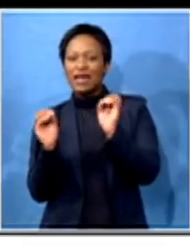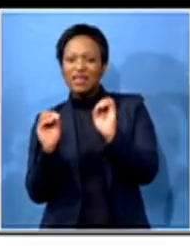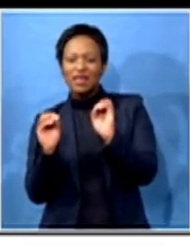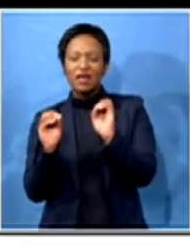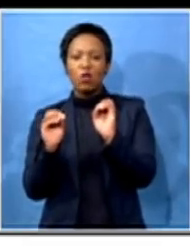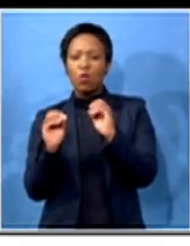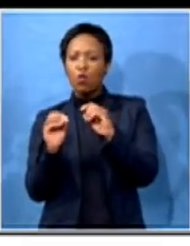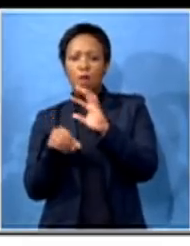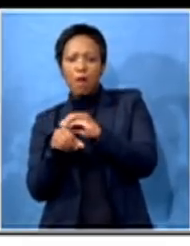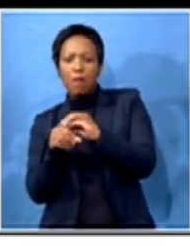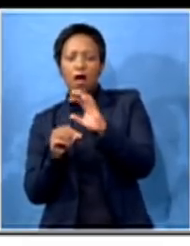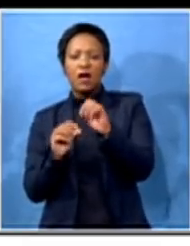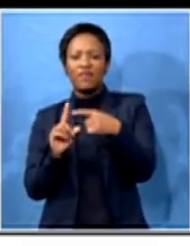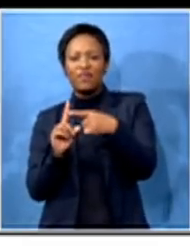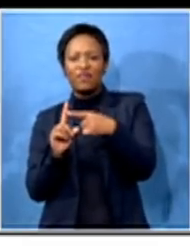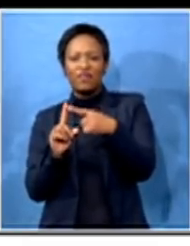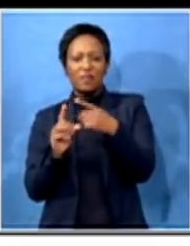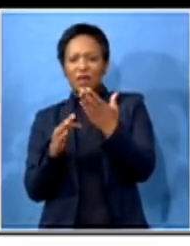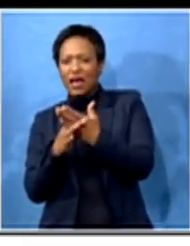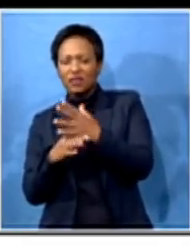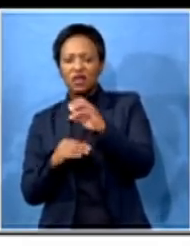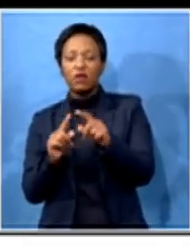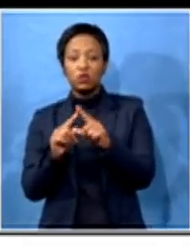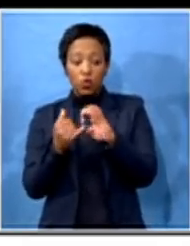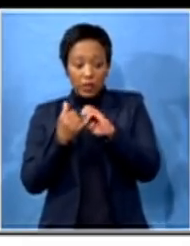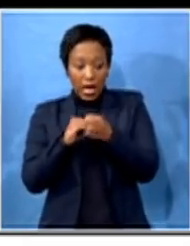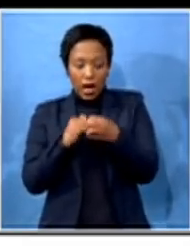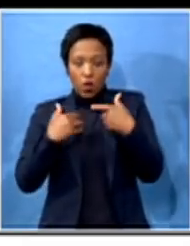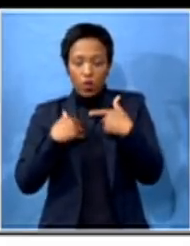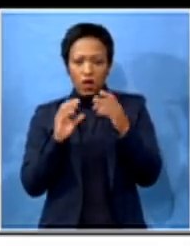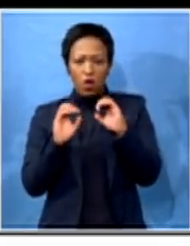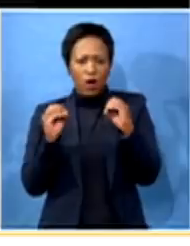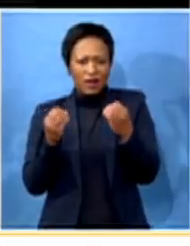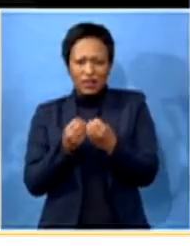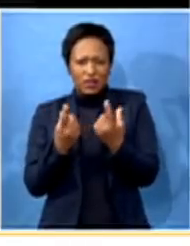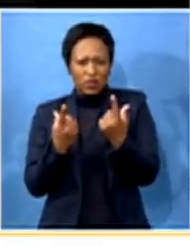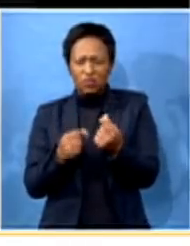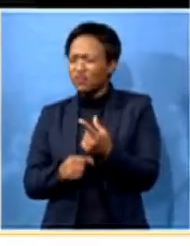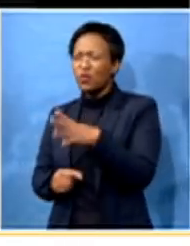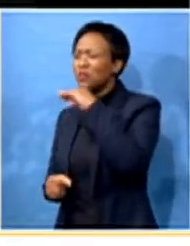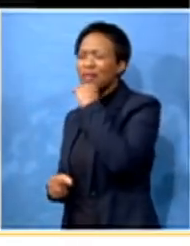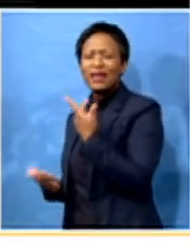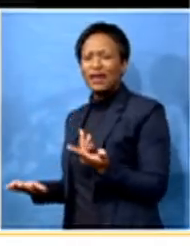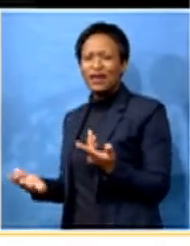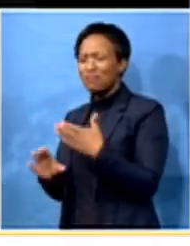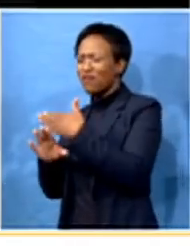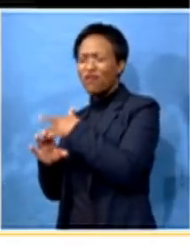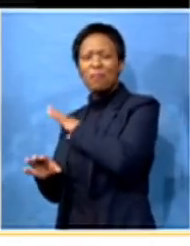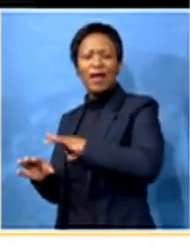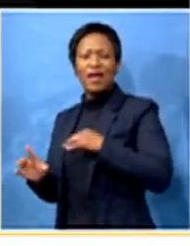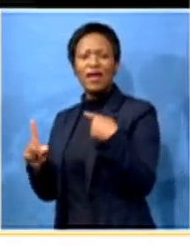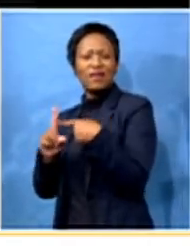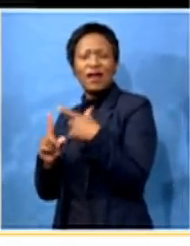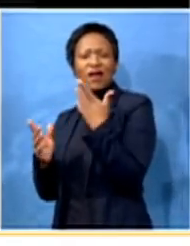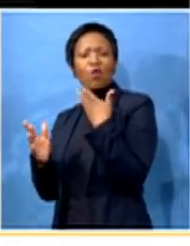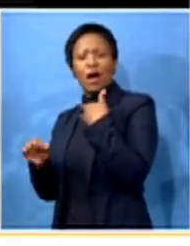its head. There is an issue we trying to do as an organization. But what do you mean? She was the mayor. You removed her because she had